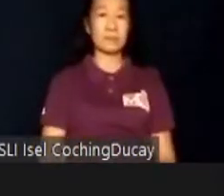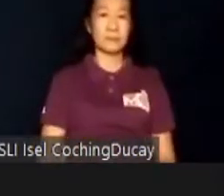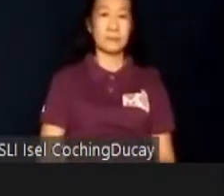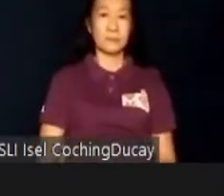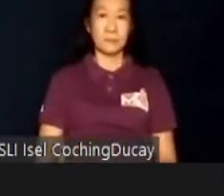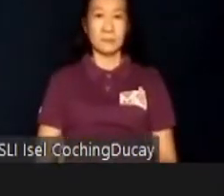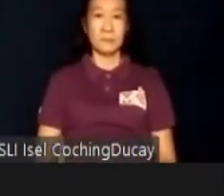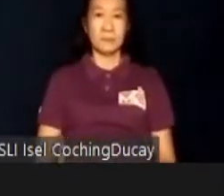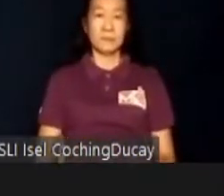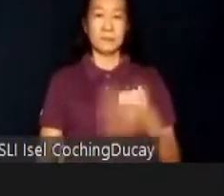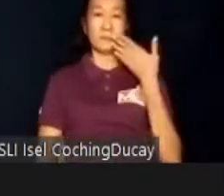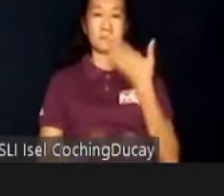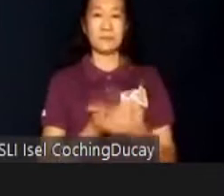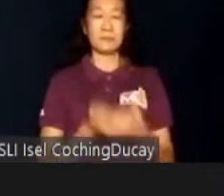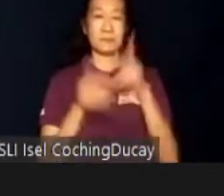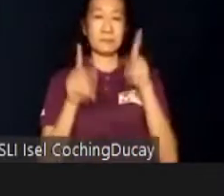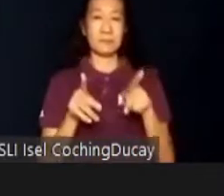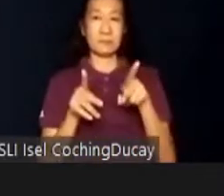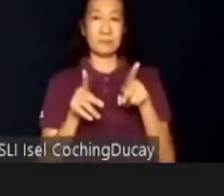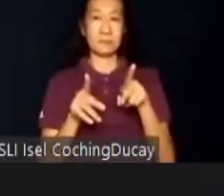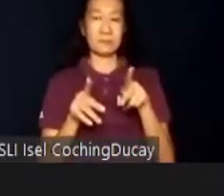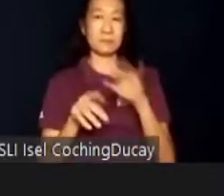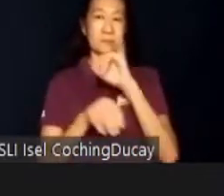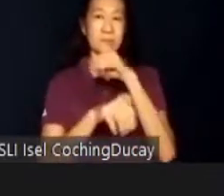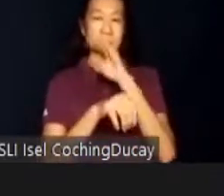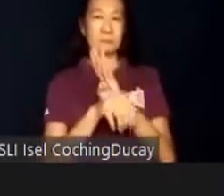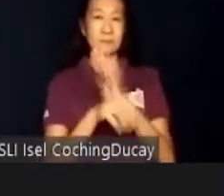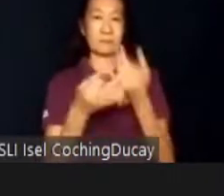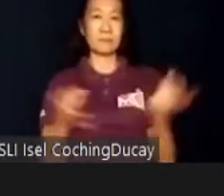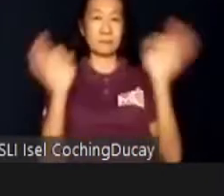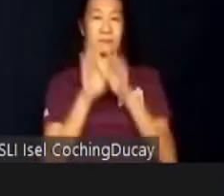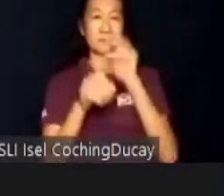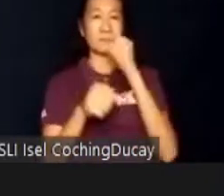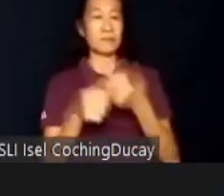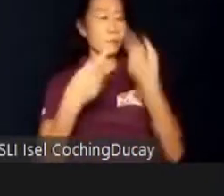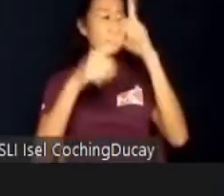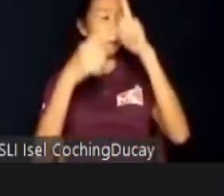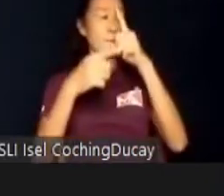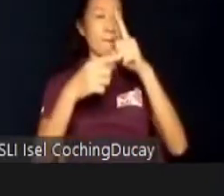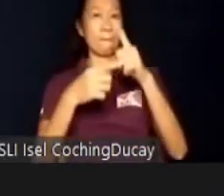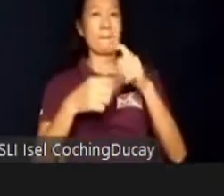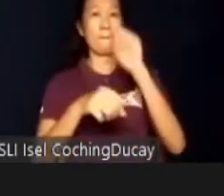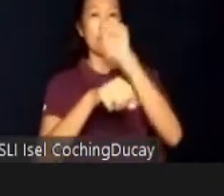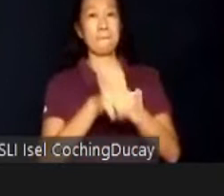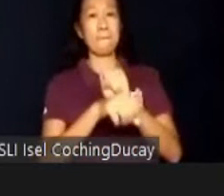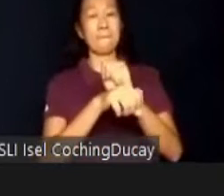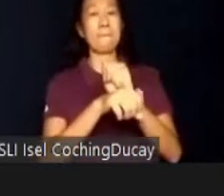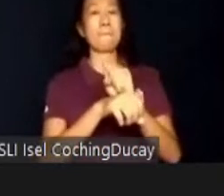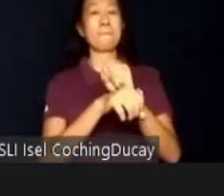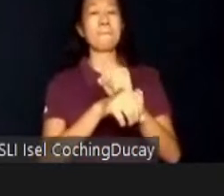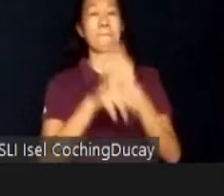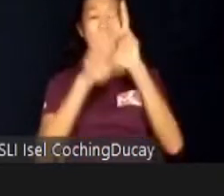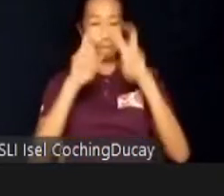A good person-job fit is crucial in ensuring a successful work placement program. We assess